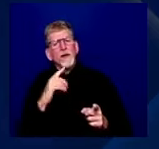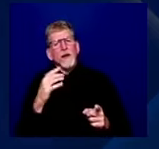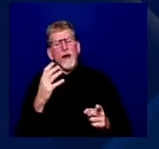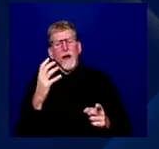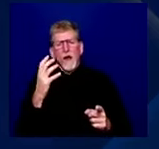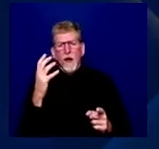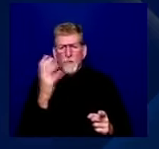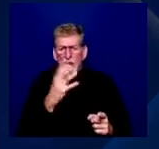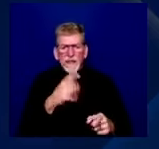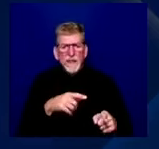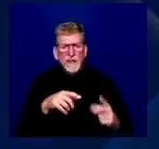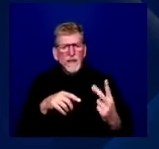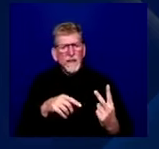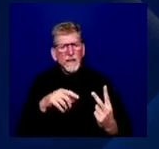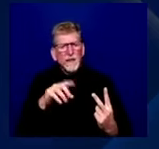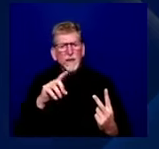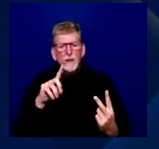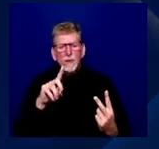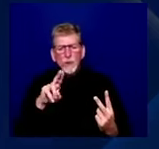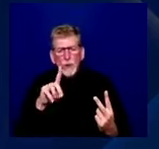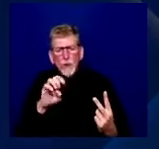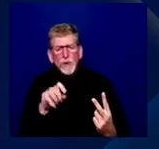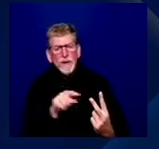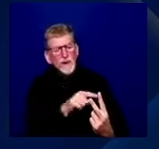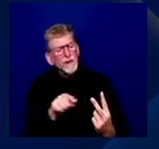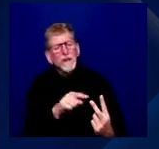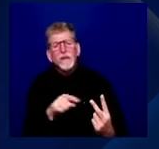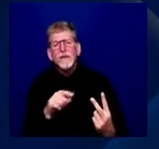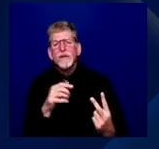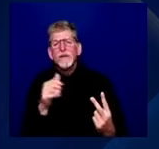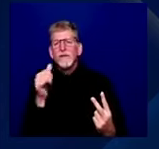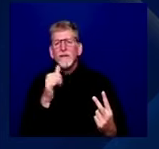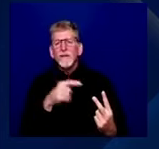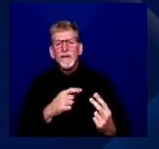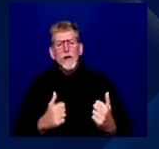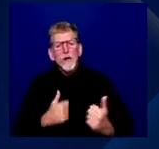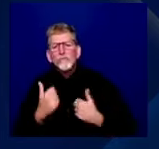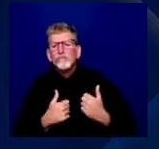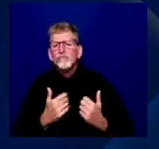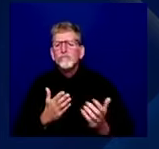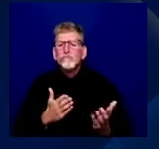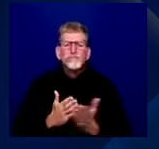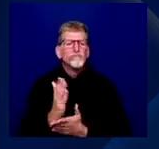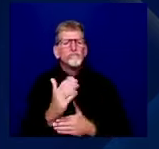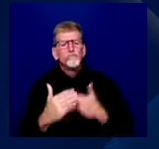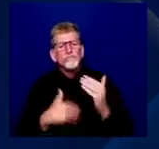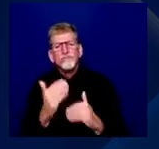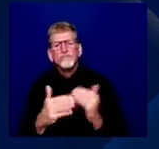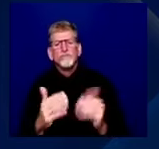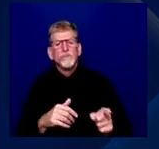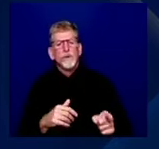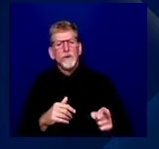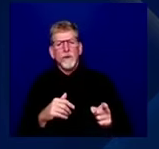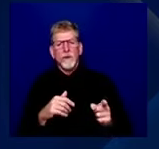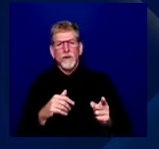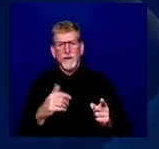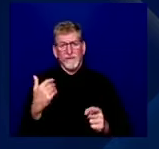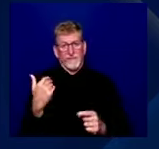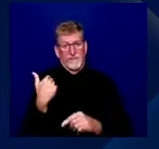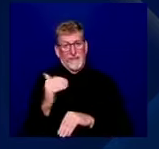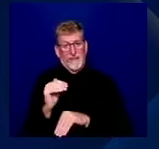smart and they're thriving, but still there are moments. And literally just last night after dinner, as we're sitting there,